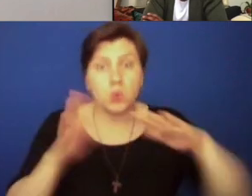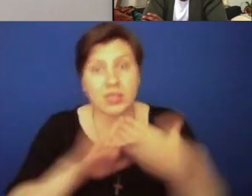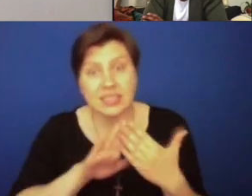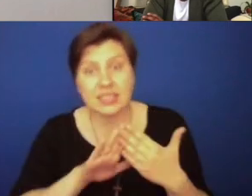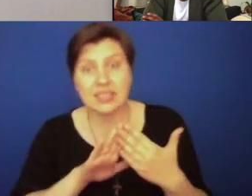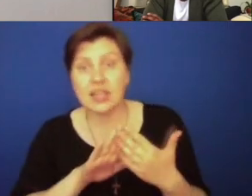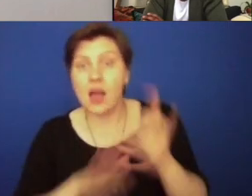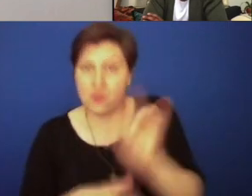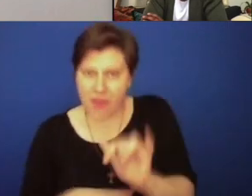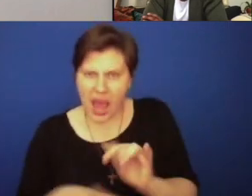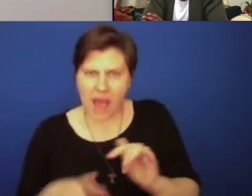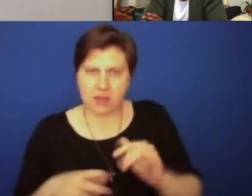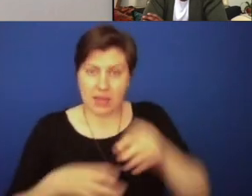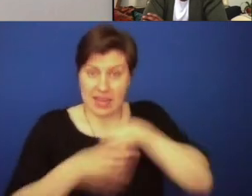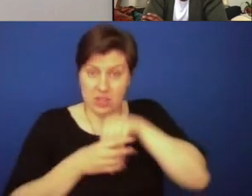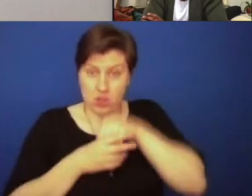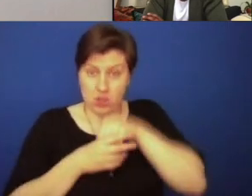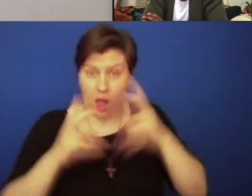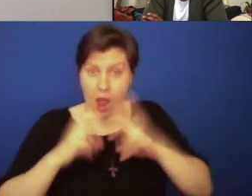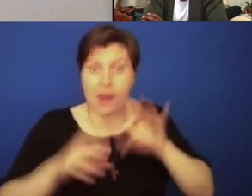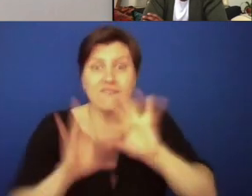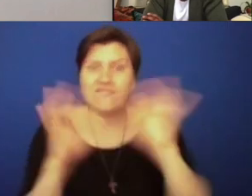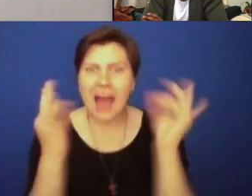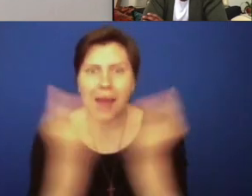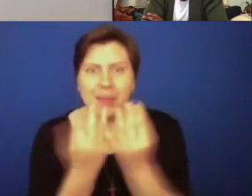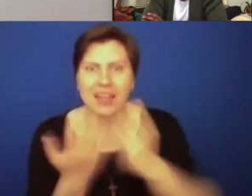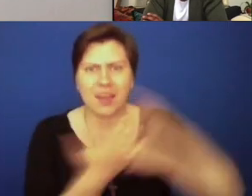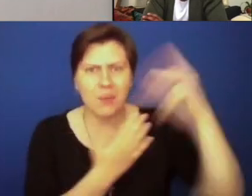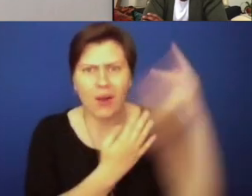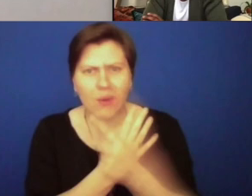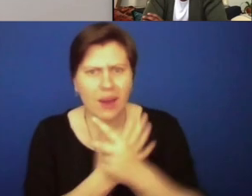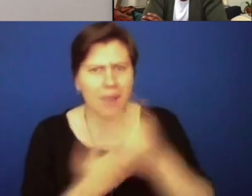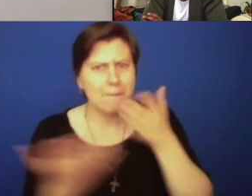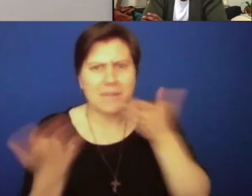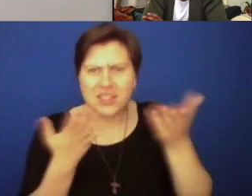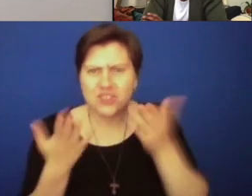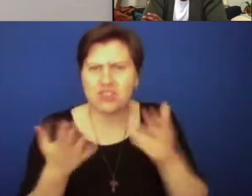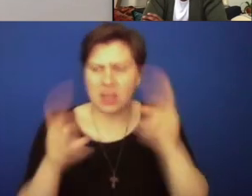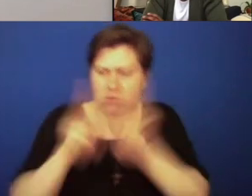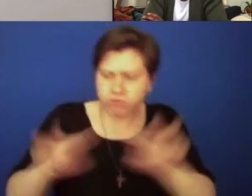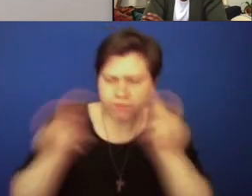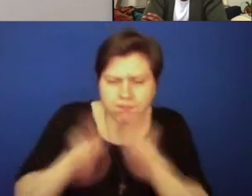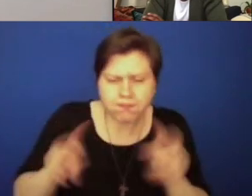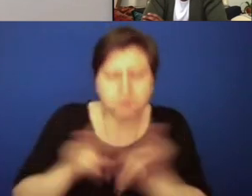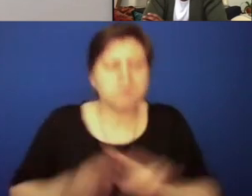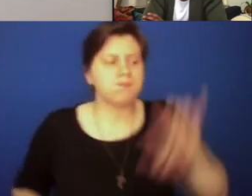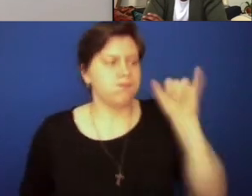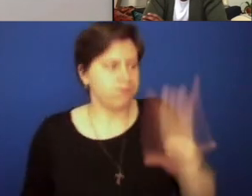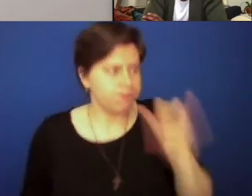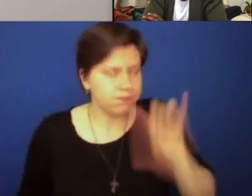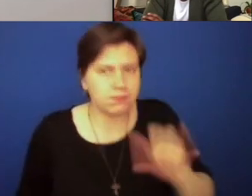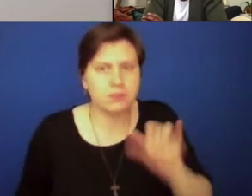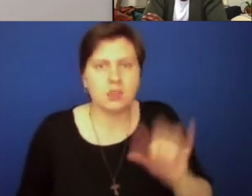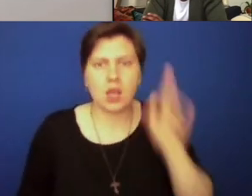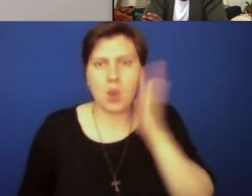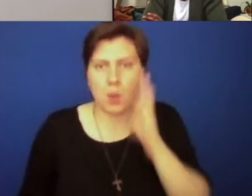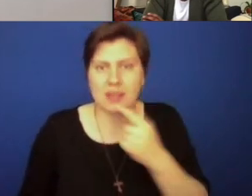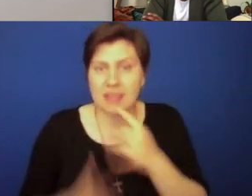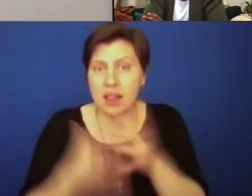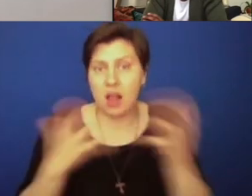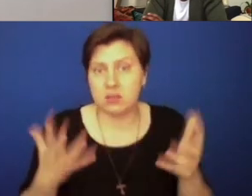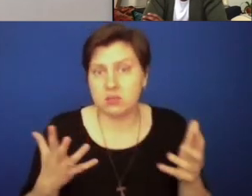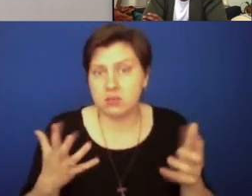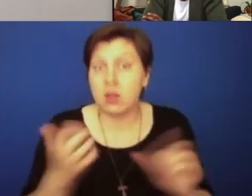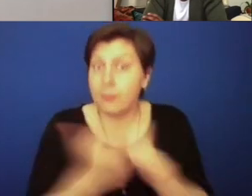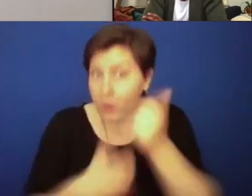community, doing that internal audit as a family, as a program, as a ministry, that audit will tell you many things. The